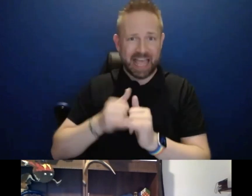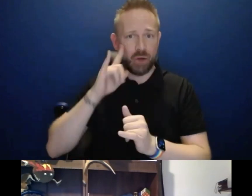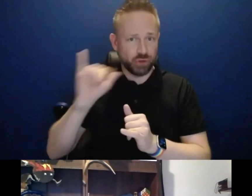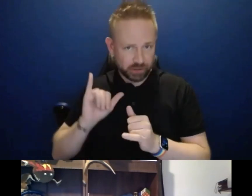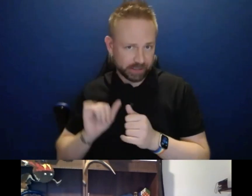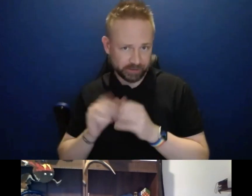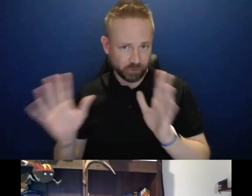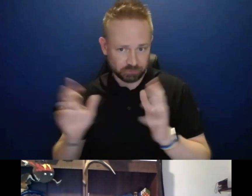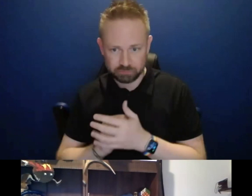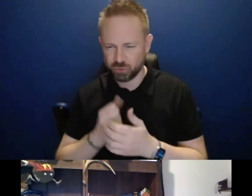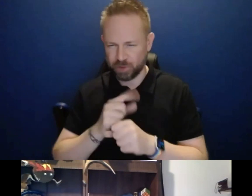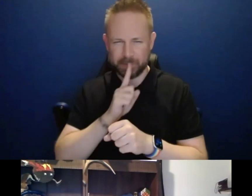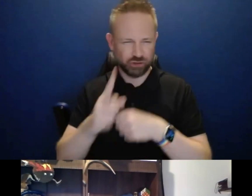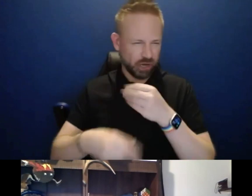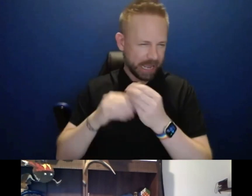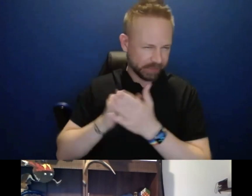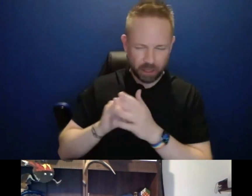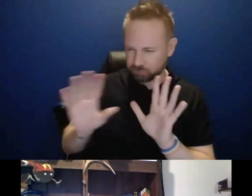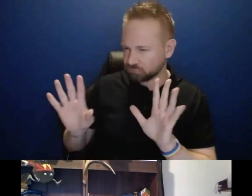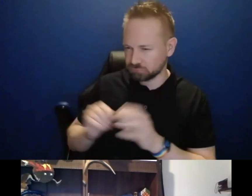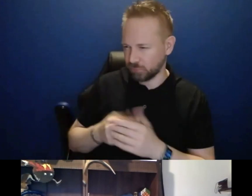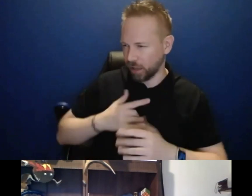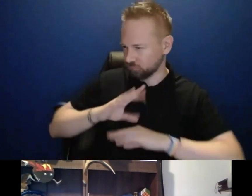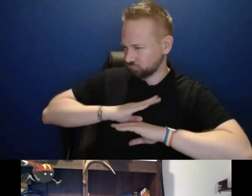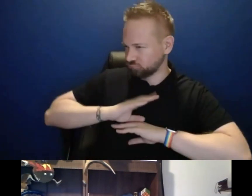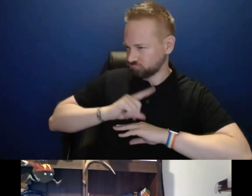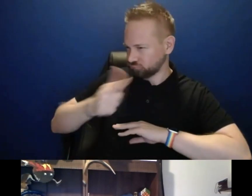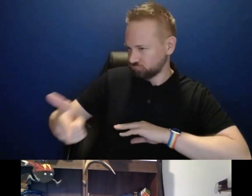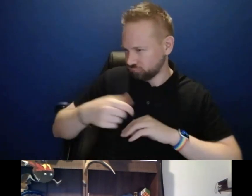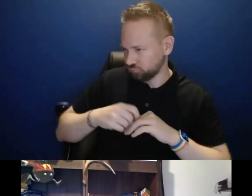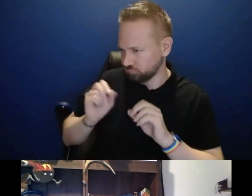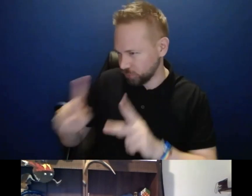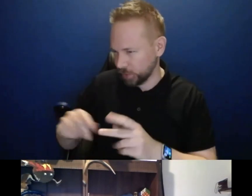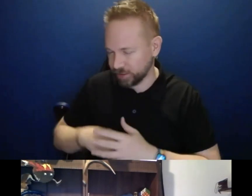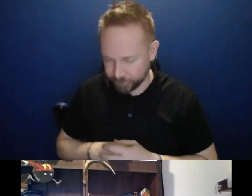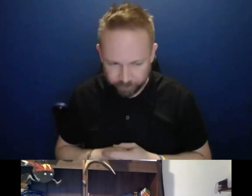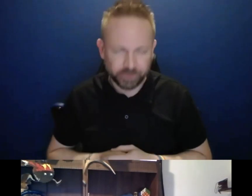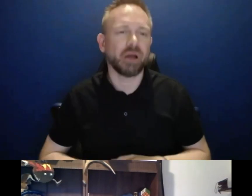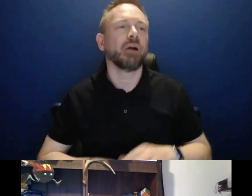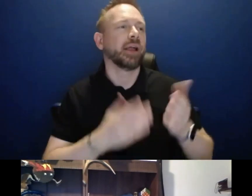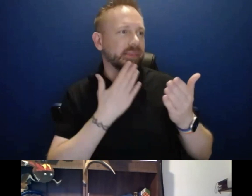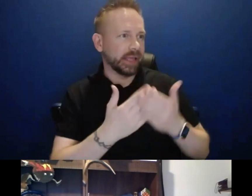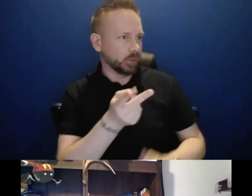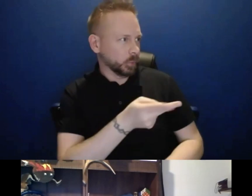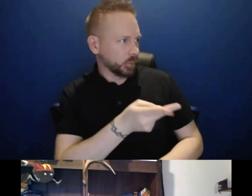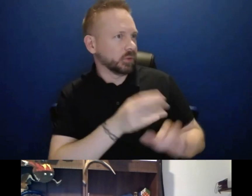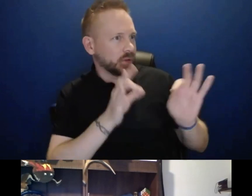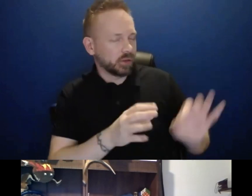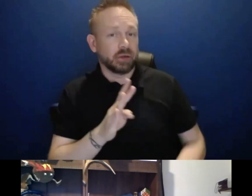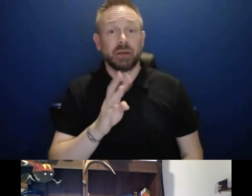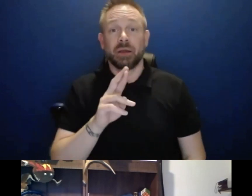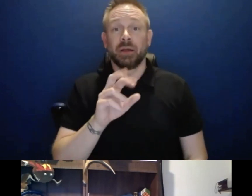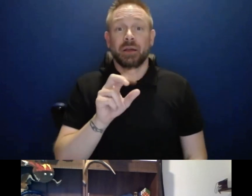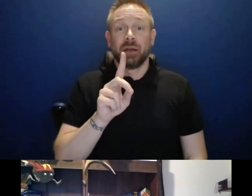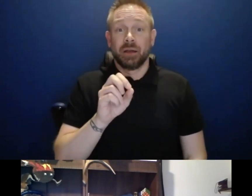add, Todd. Thank you, Mike. Thank you, Mike. And thank you. Thank you, Broderick. I think Broderick wins the